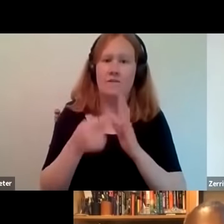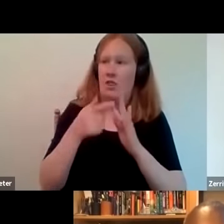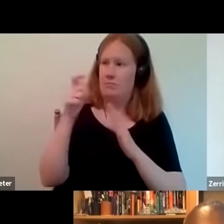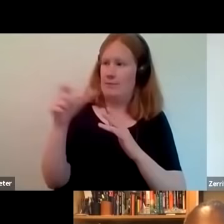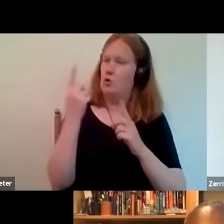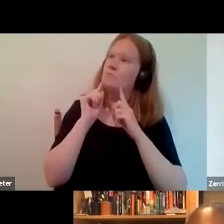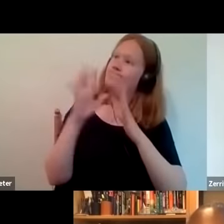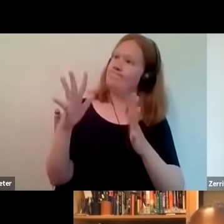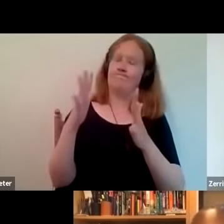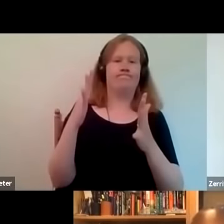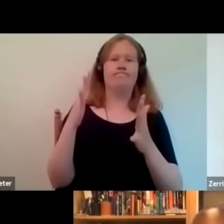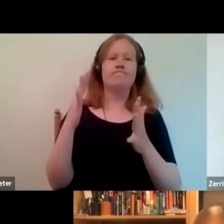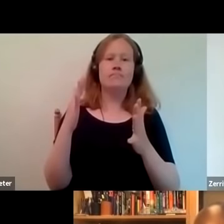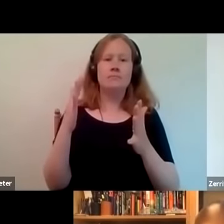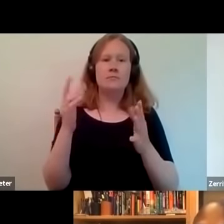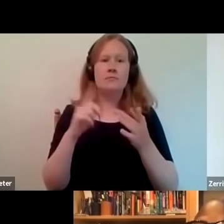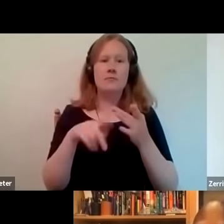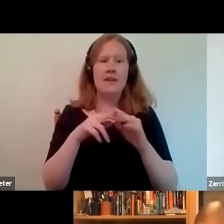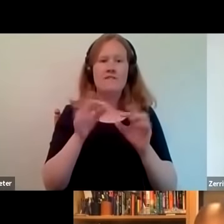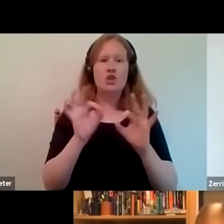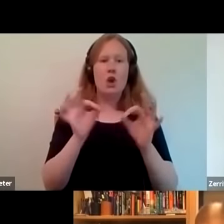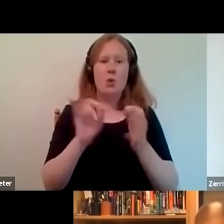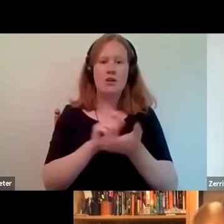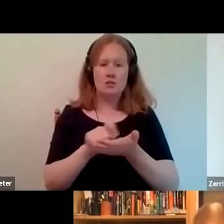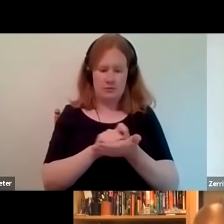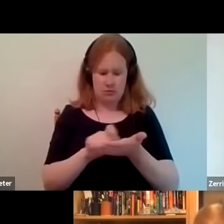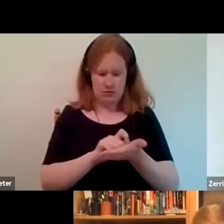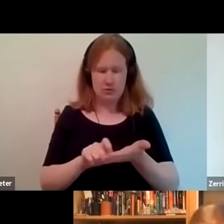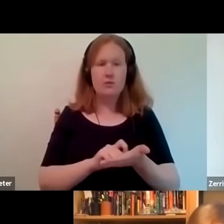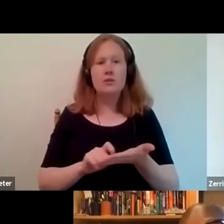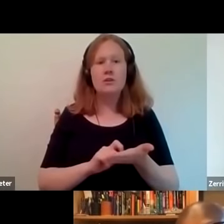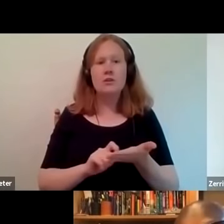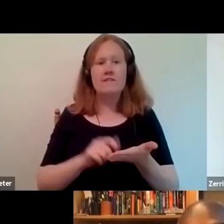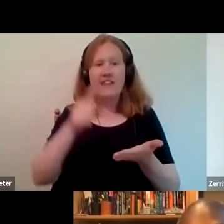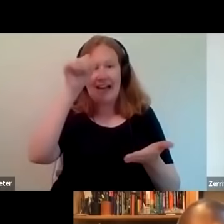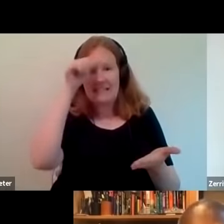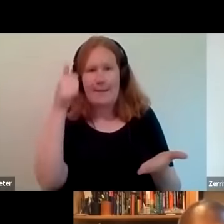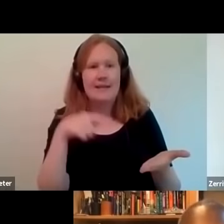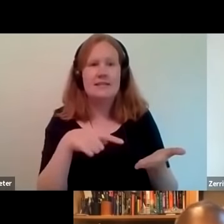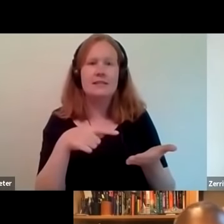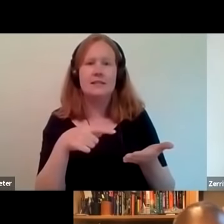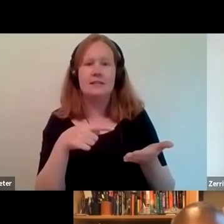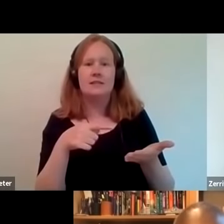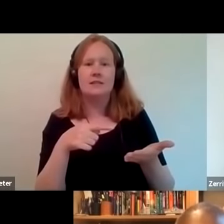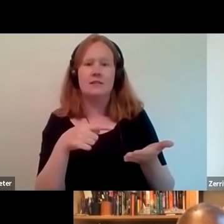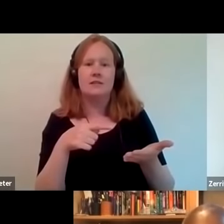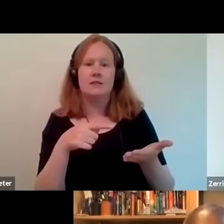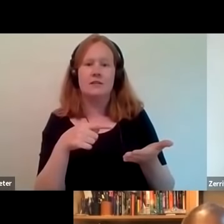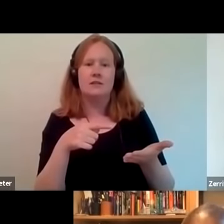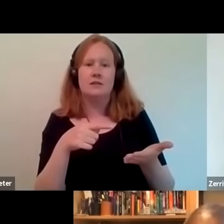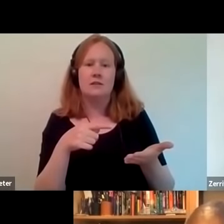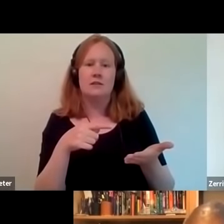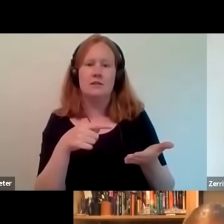uh if no one is writing that up in terms of academia and this is one of the things that i discovered when i